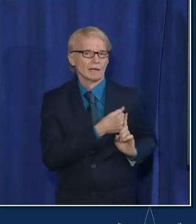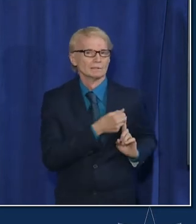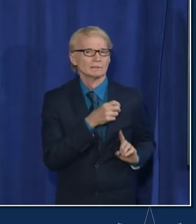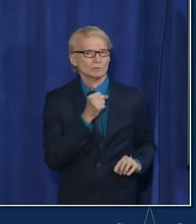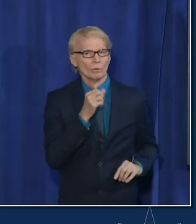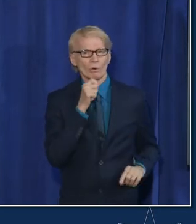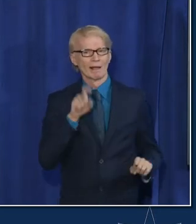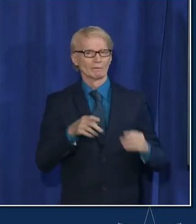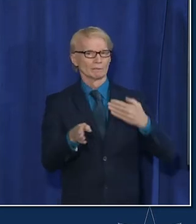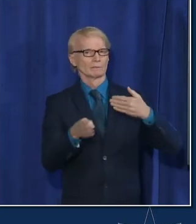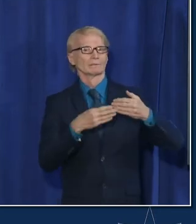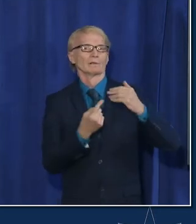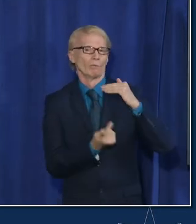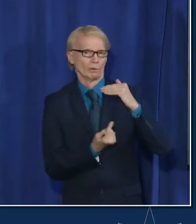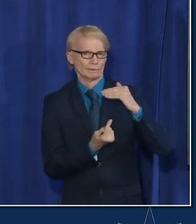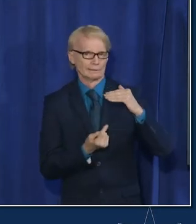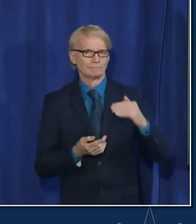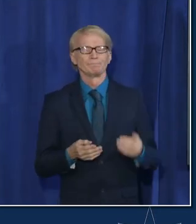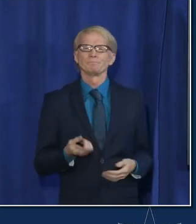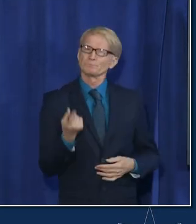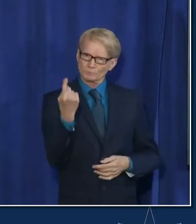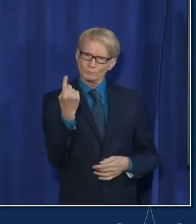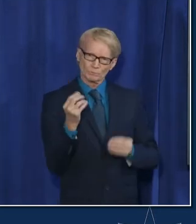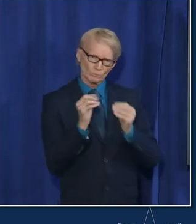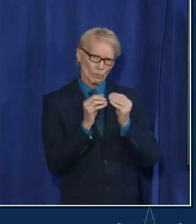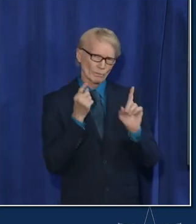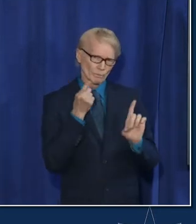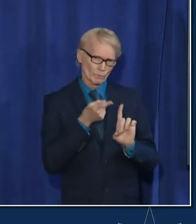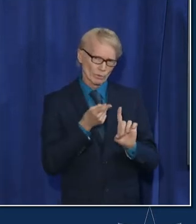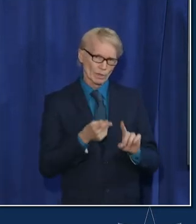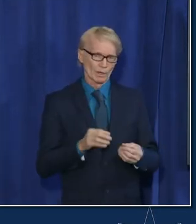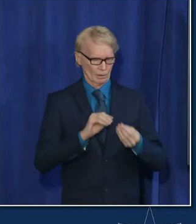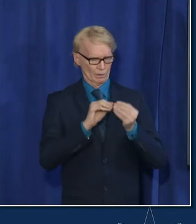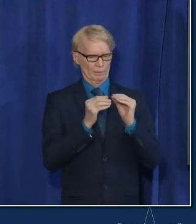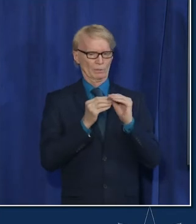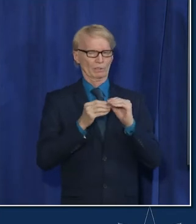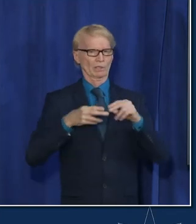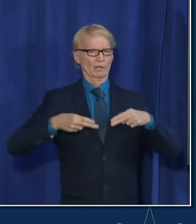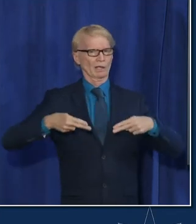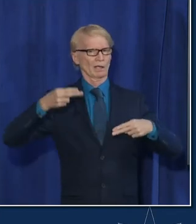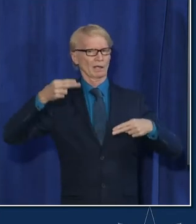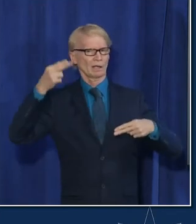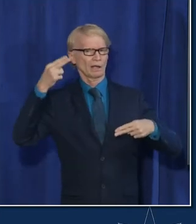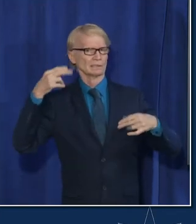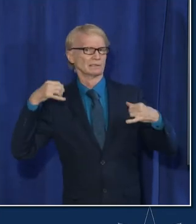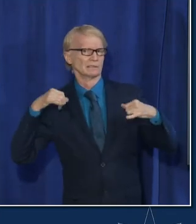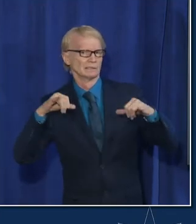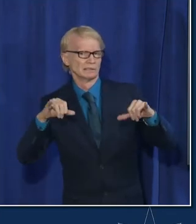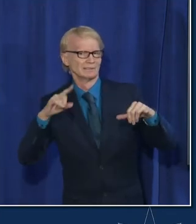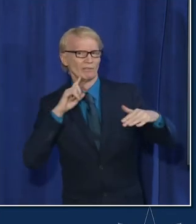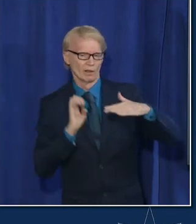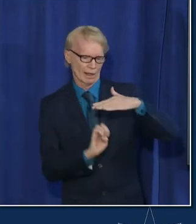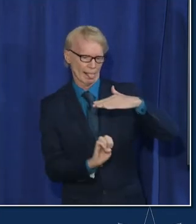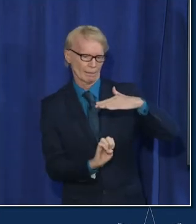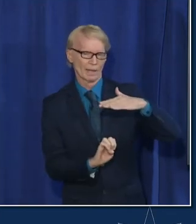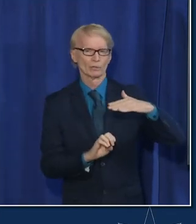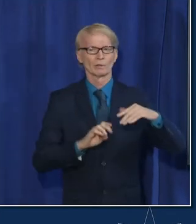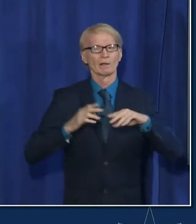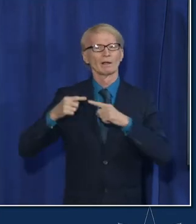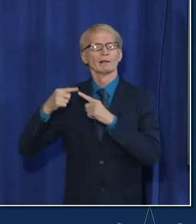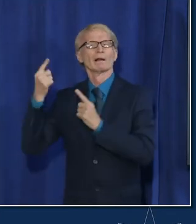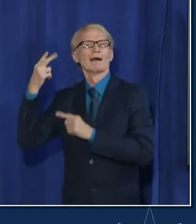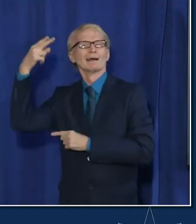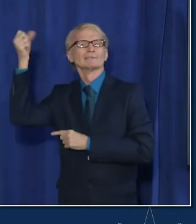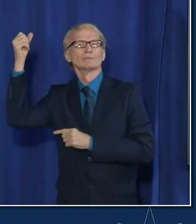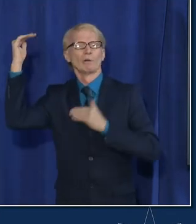by the way the other thing that i keep seeing is the ratios has still been very high it's mostly still elementary versus high school so uh